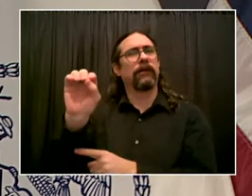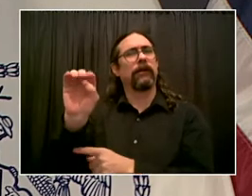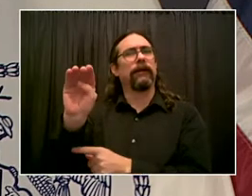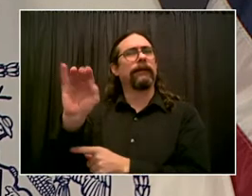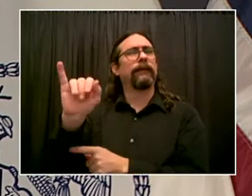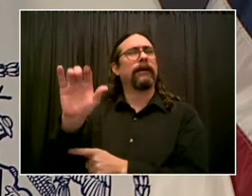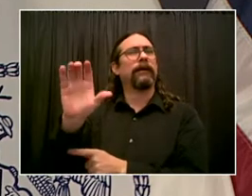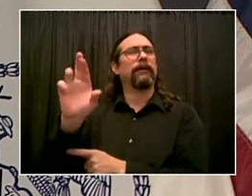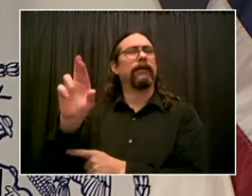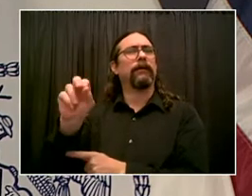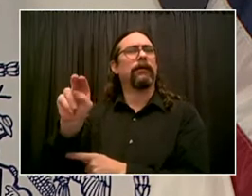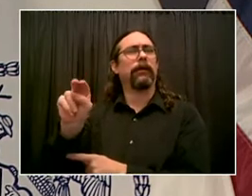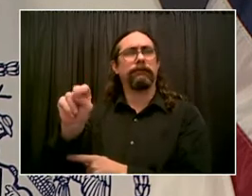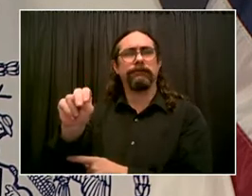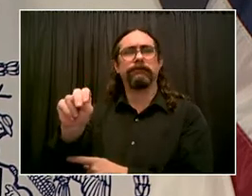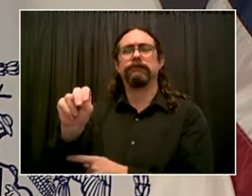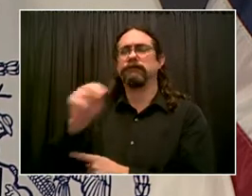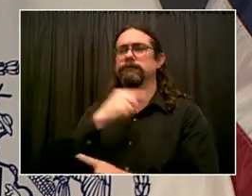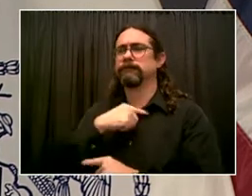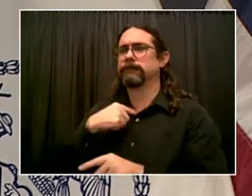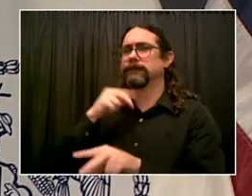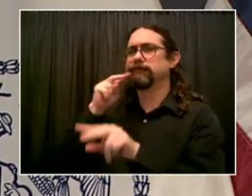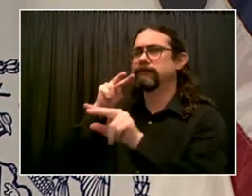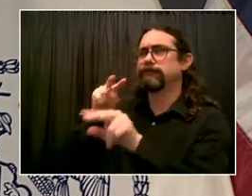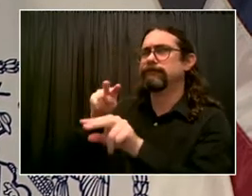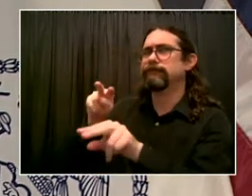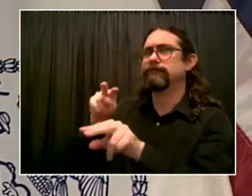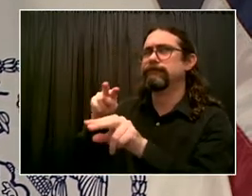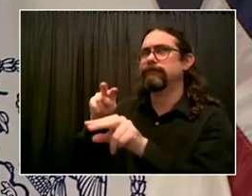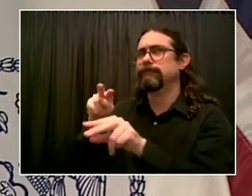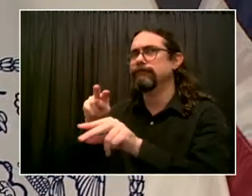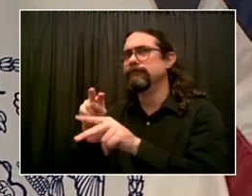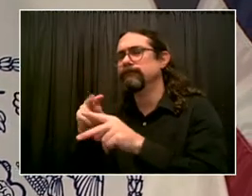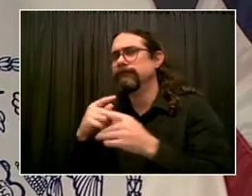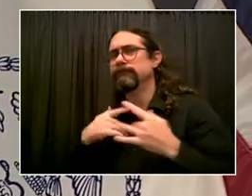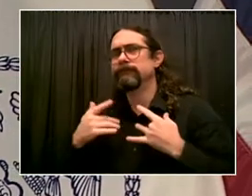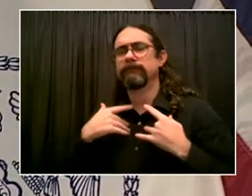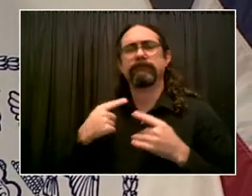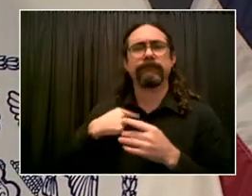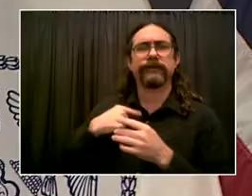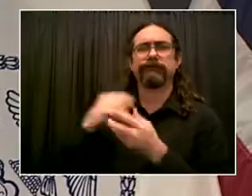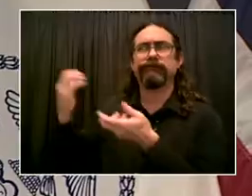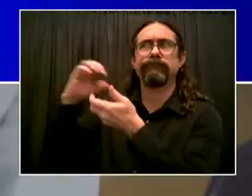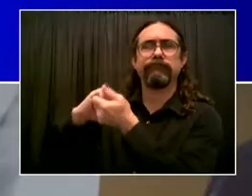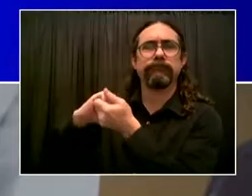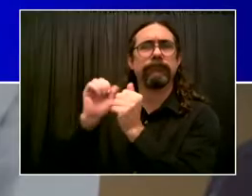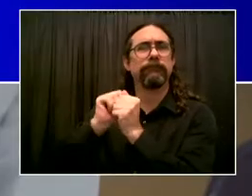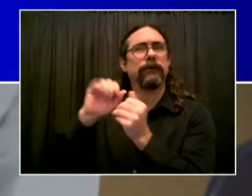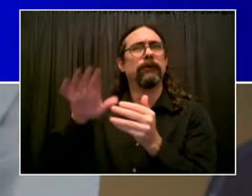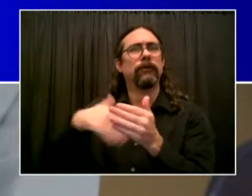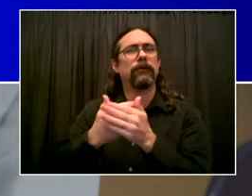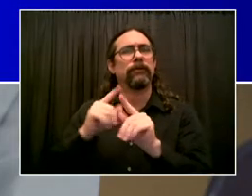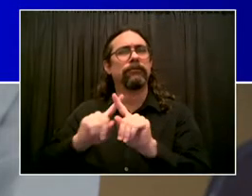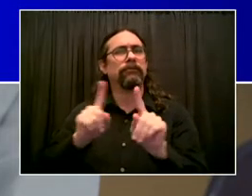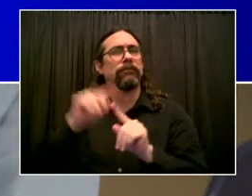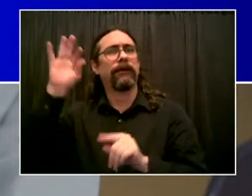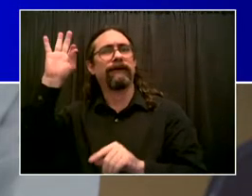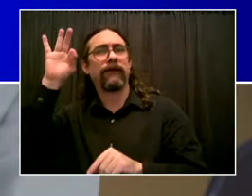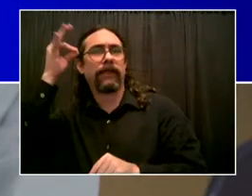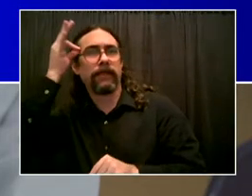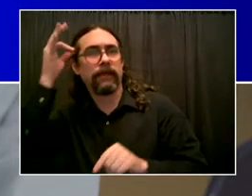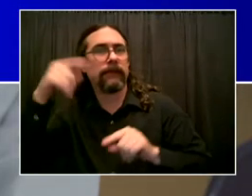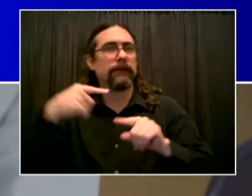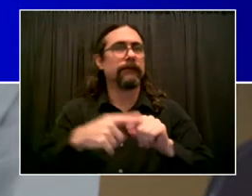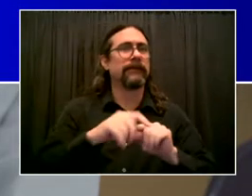authorities and state authorities, everyone sharing information, closely coordinated. We have obviously a new